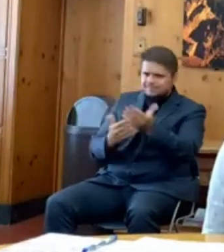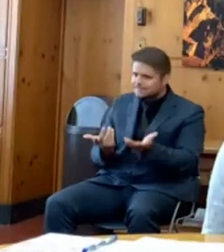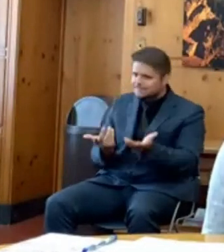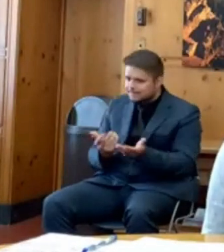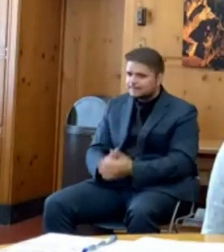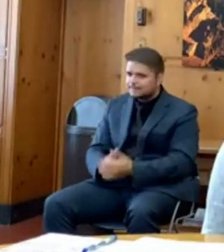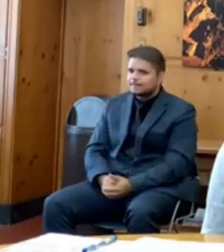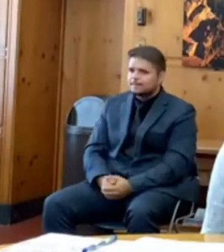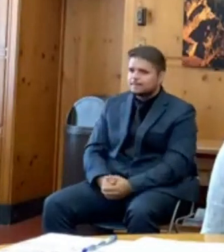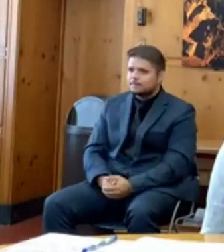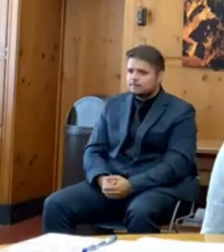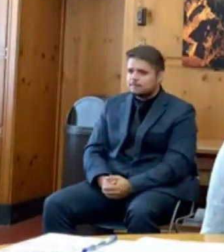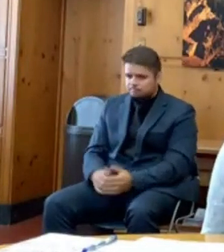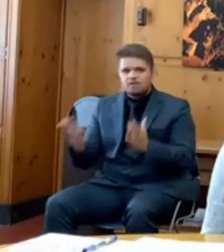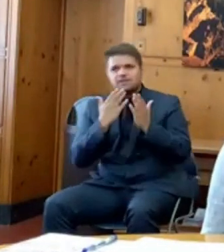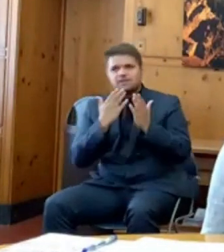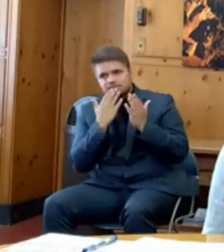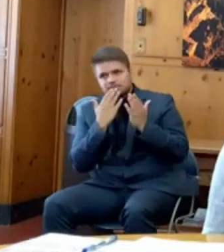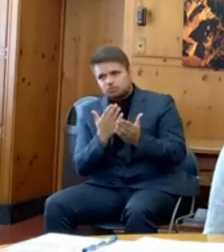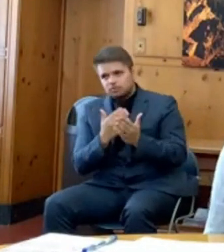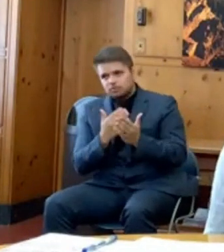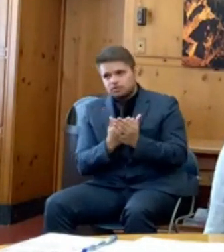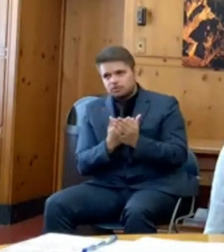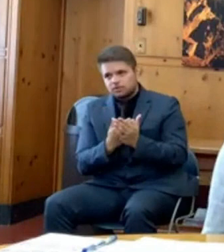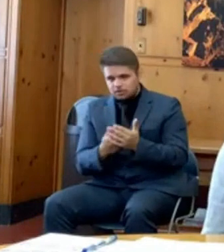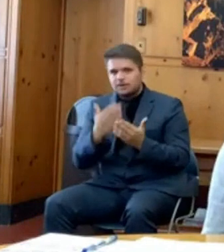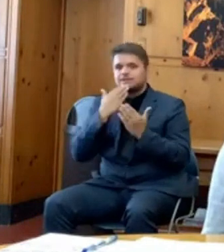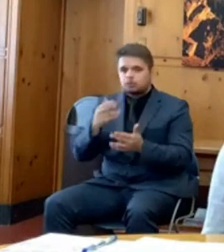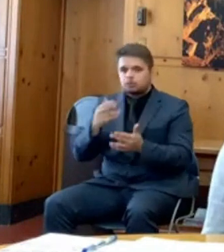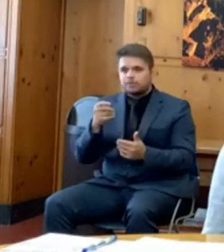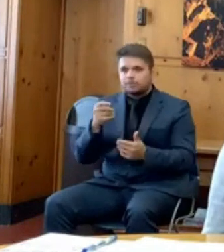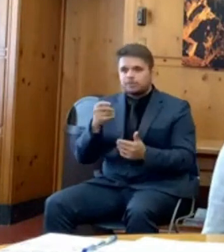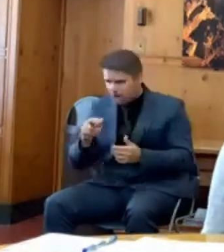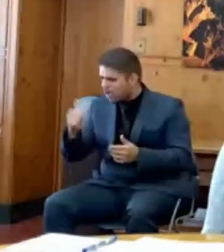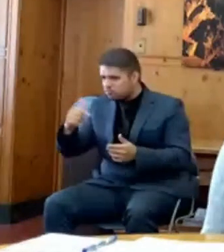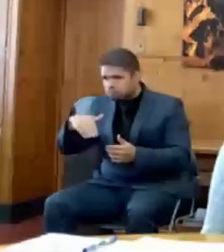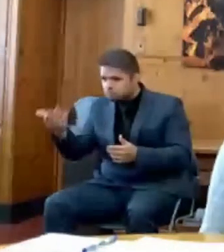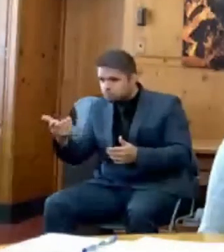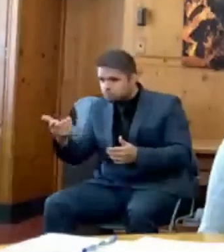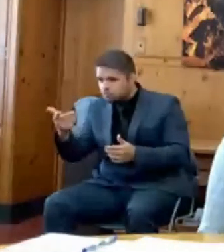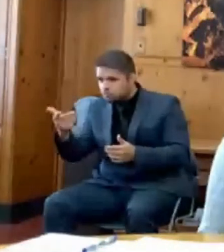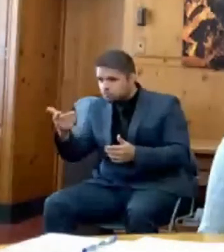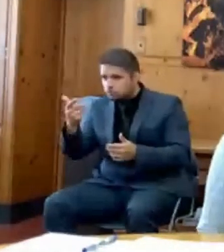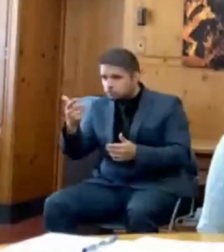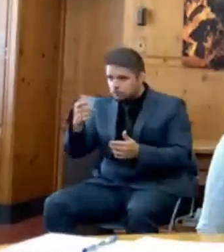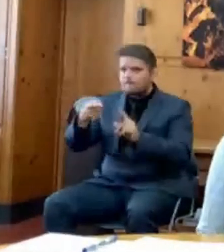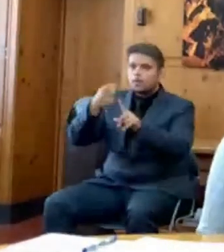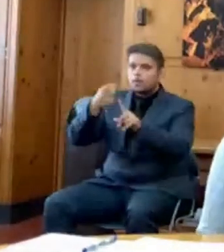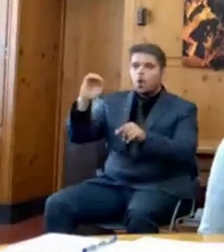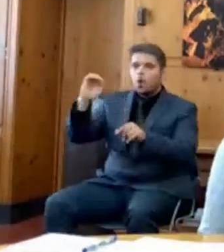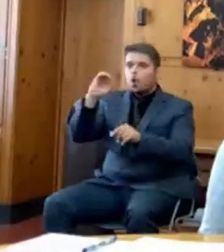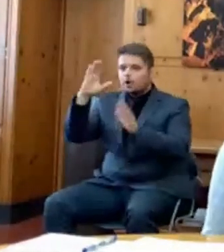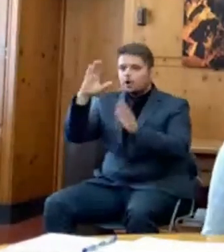Thank you. Thanks, Peter. Next up, we've got Hillary Baroud with the Oregonian. Go ahead, Hillary.